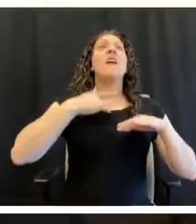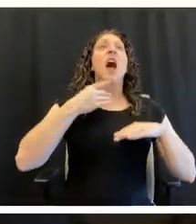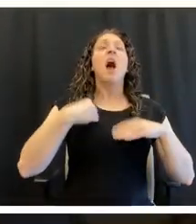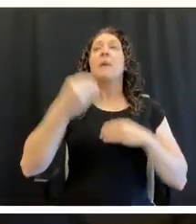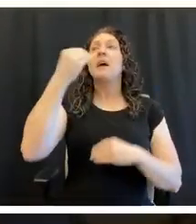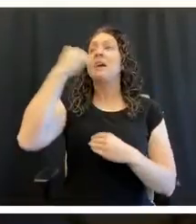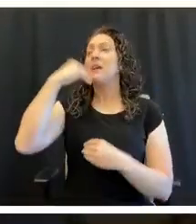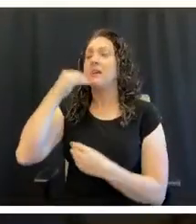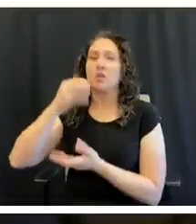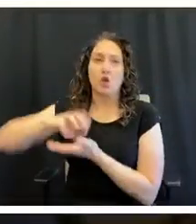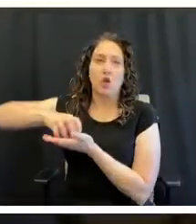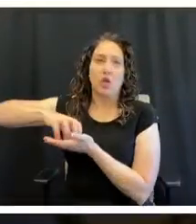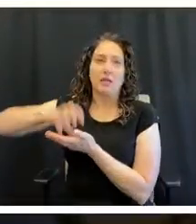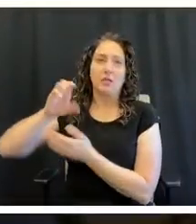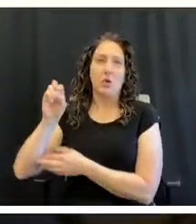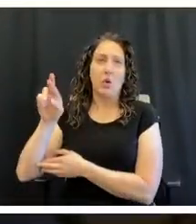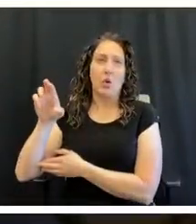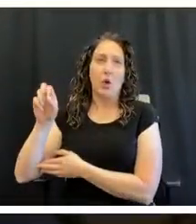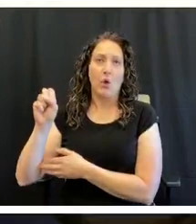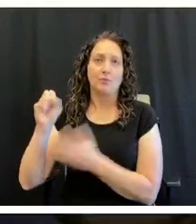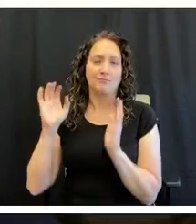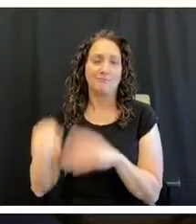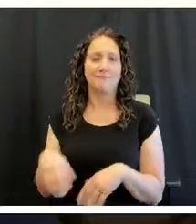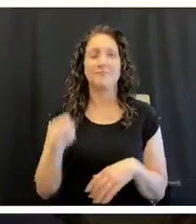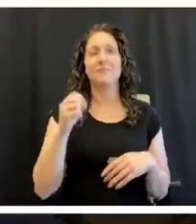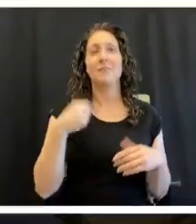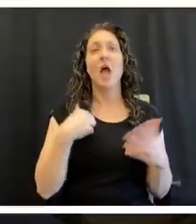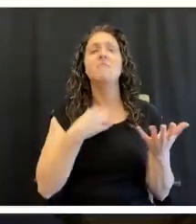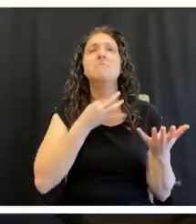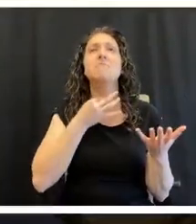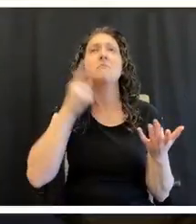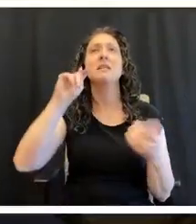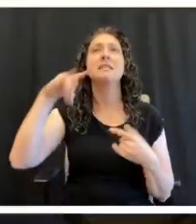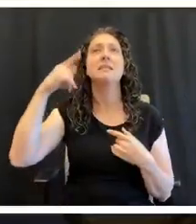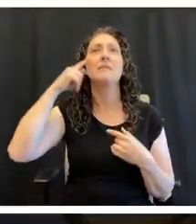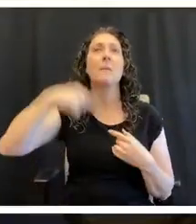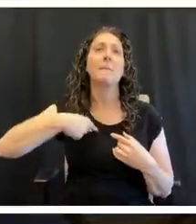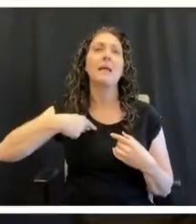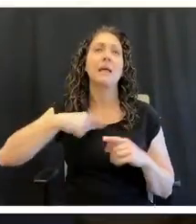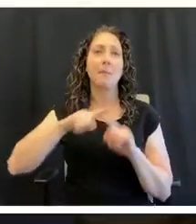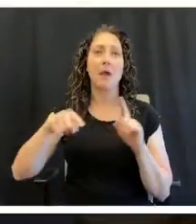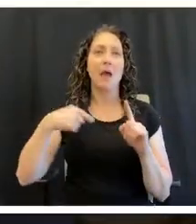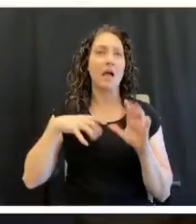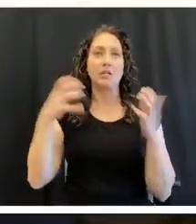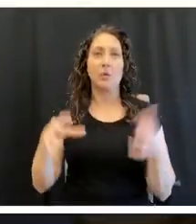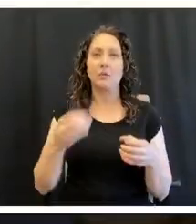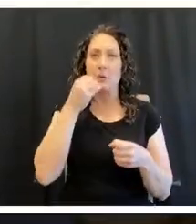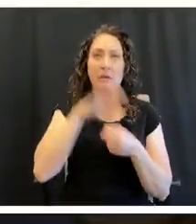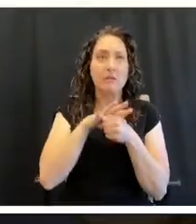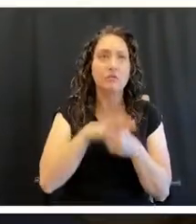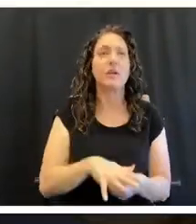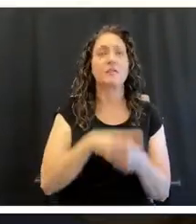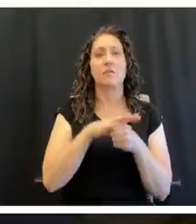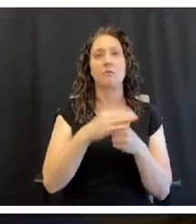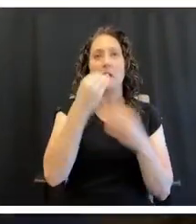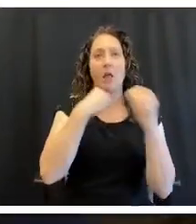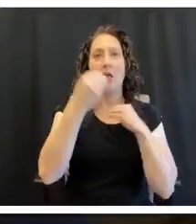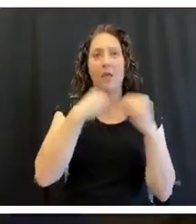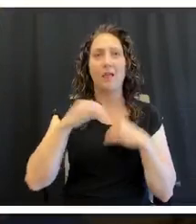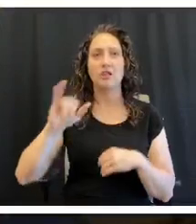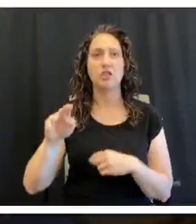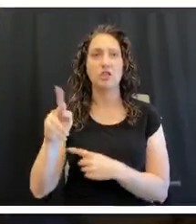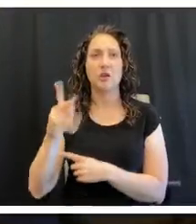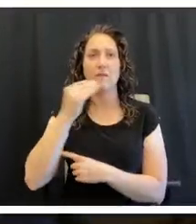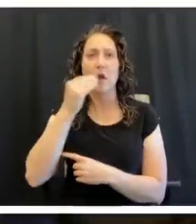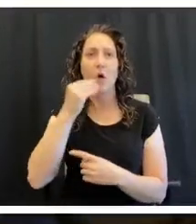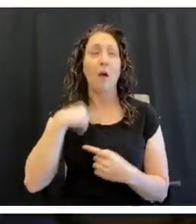not only am I looking for tips to help me plan better, but also stay healthy and not eat from the stress, boredom, or just sheer entertainment of eating, you